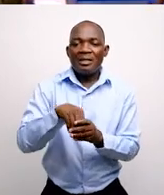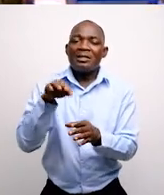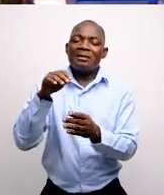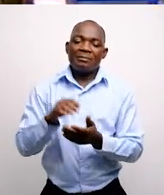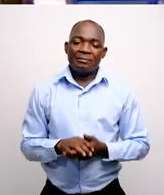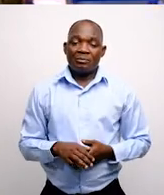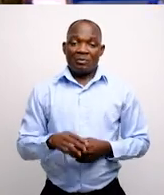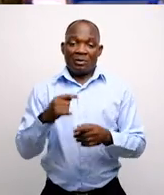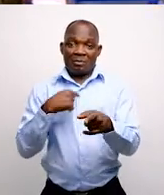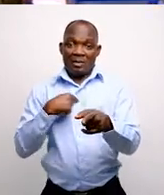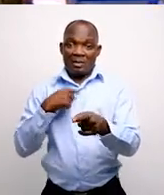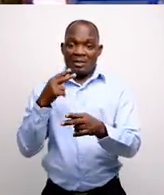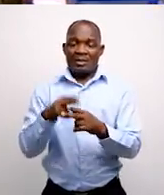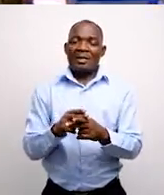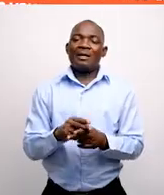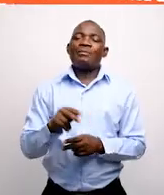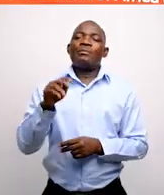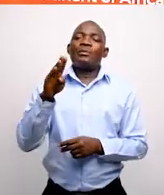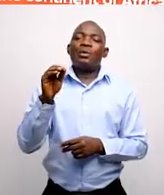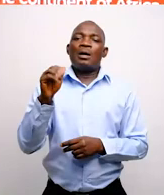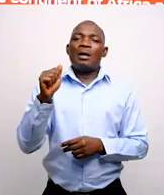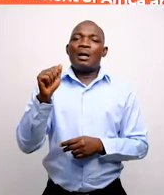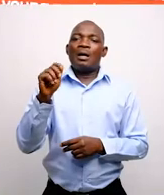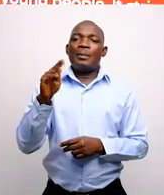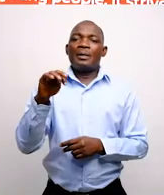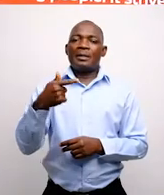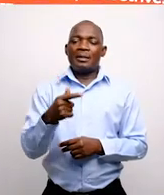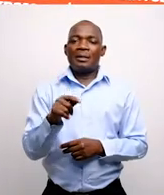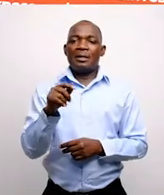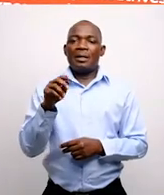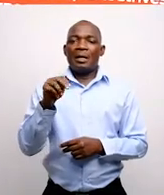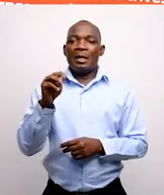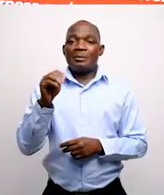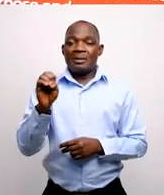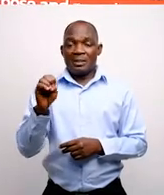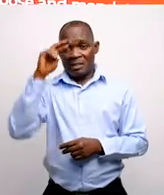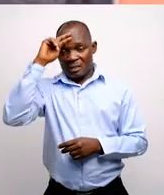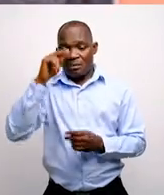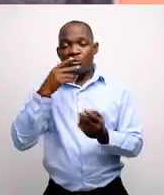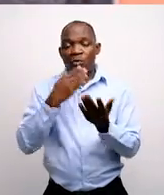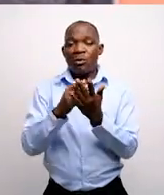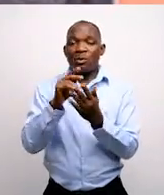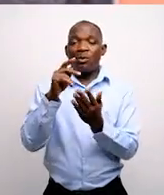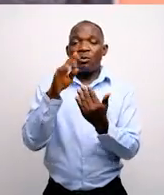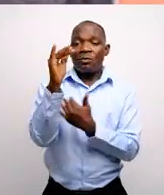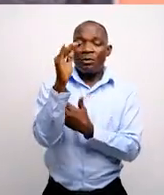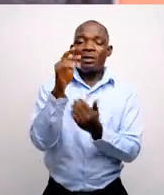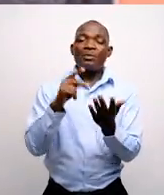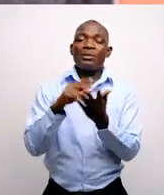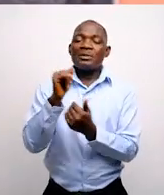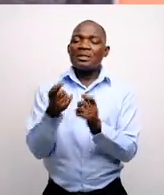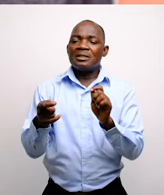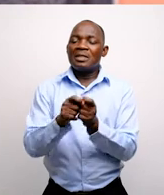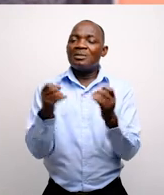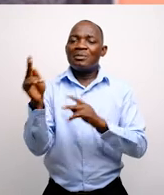with the indigents. My name is Isaac Ojobuabini, MCE for Insawem Aduedri. The Diapa Project has